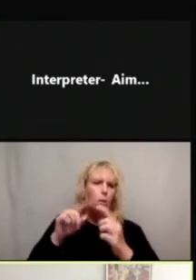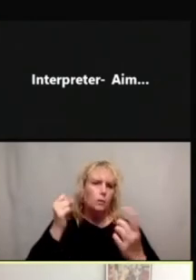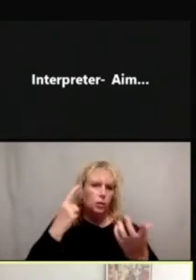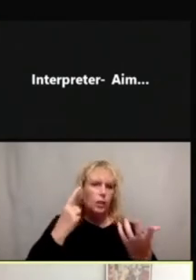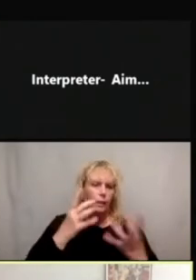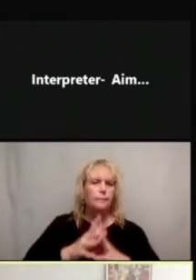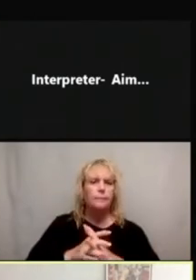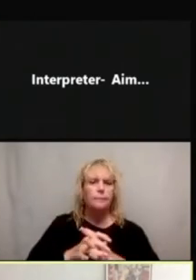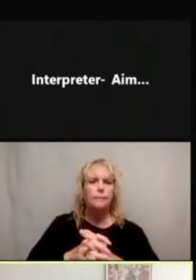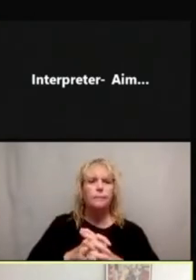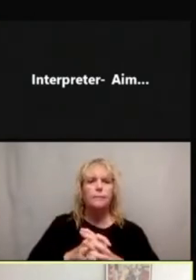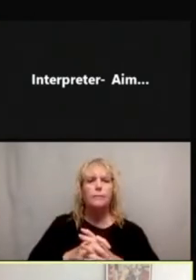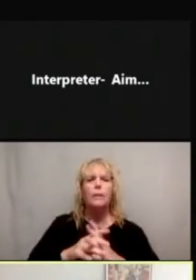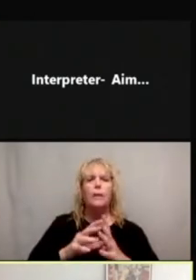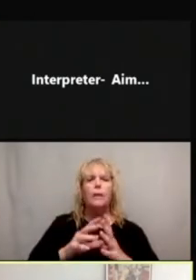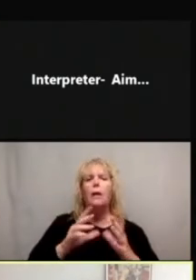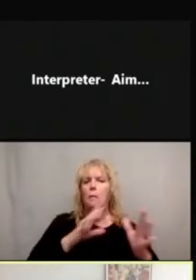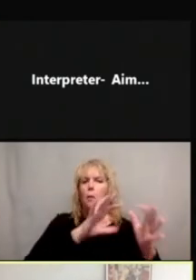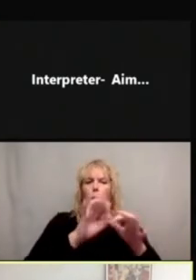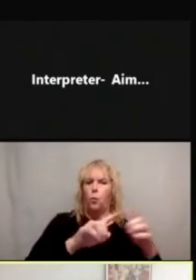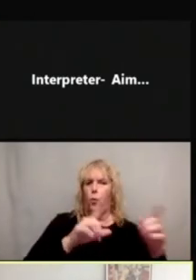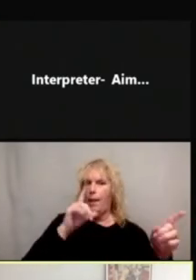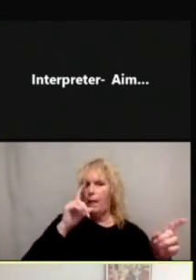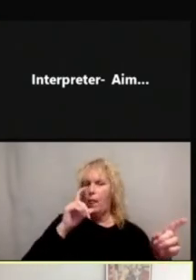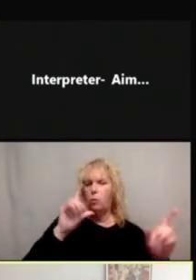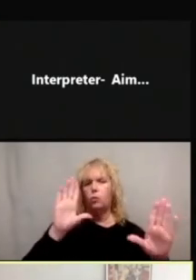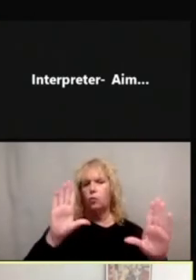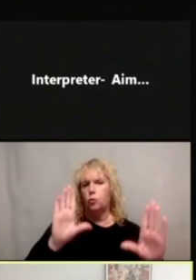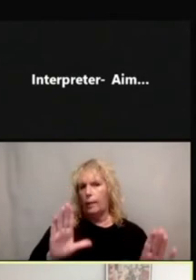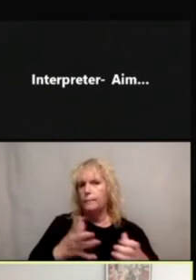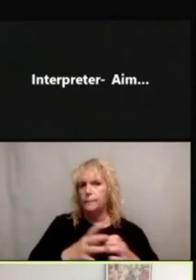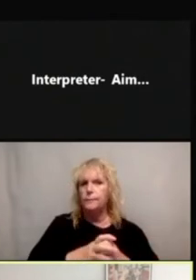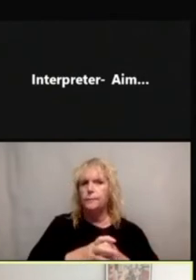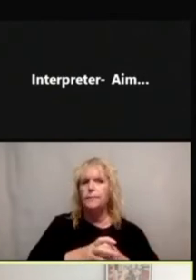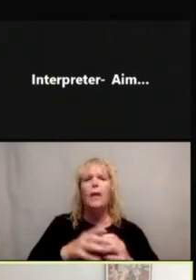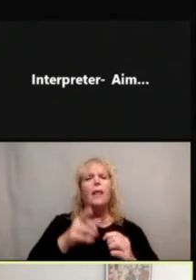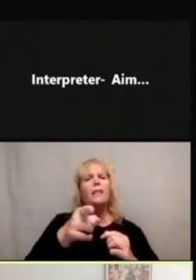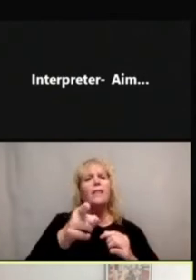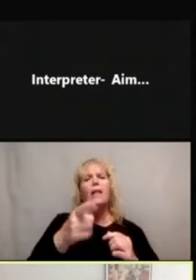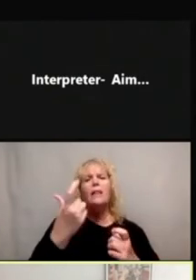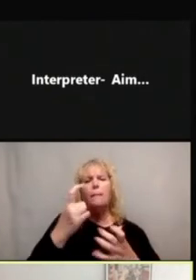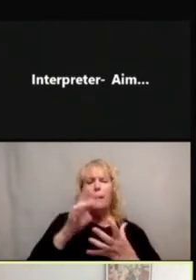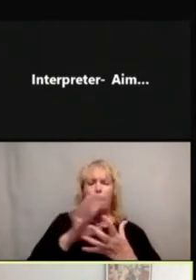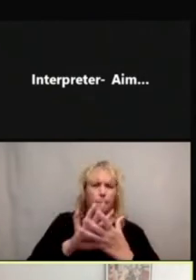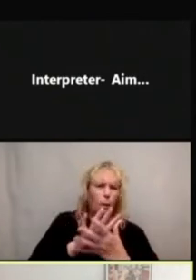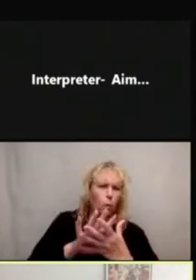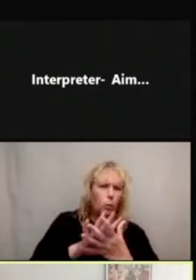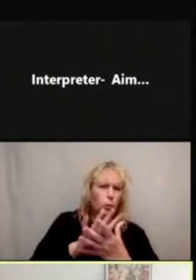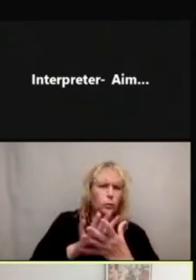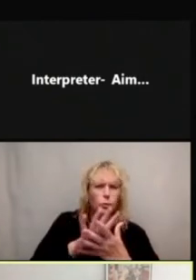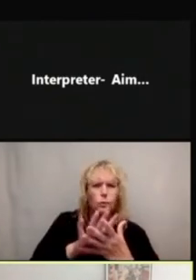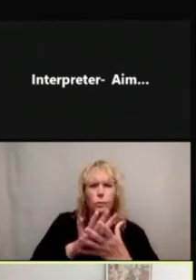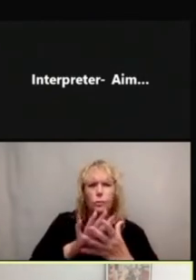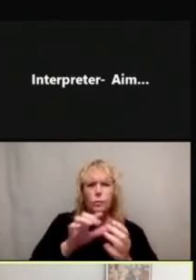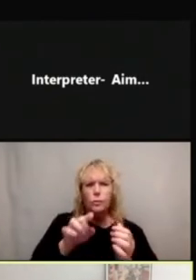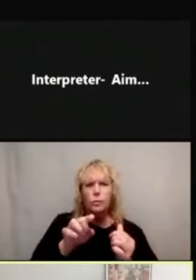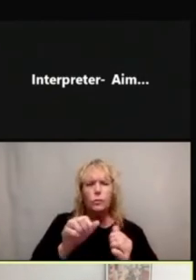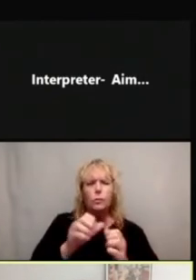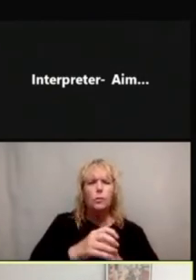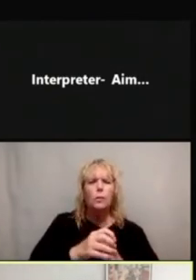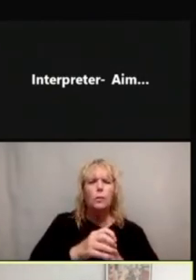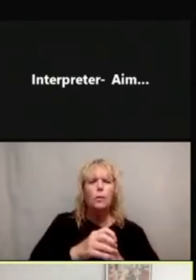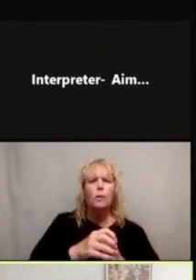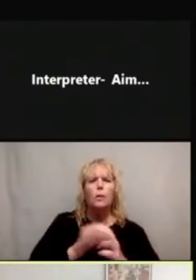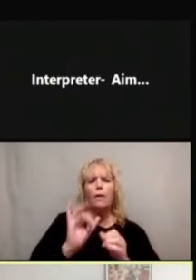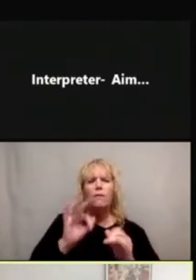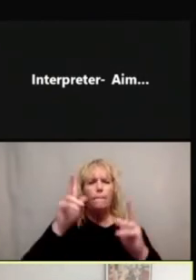there. So here we have an example that's a little bit ambiguous, where we have a person just kind